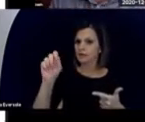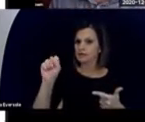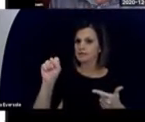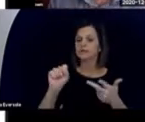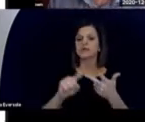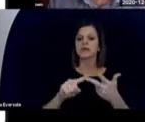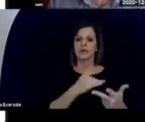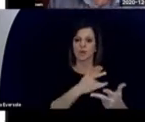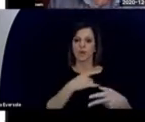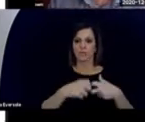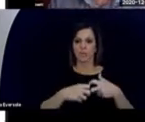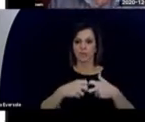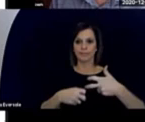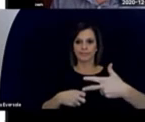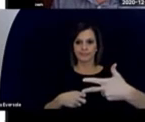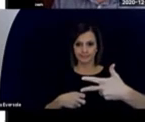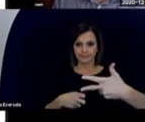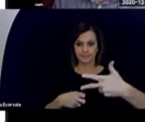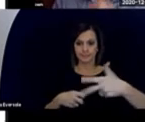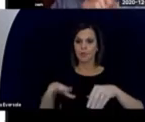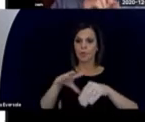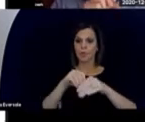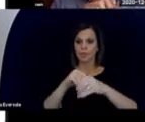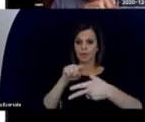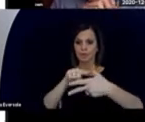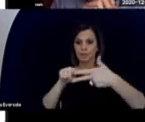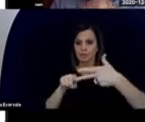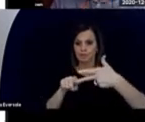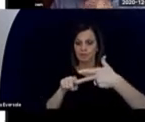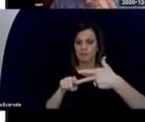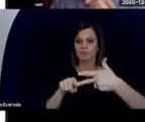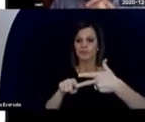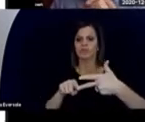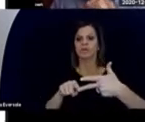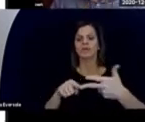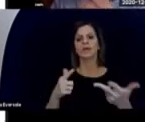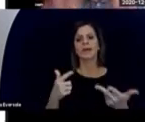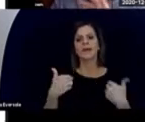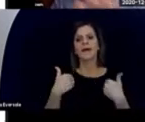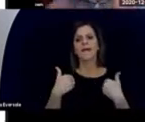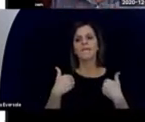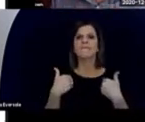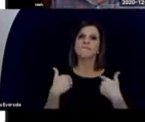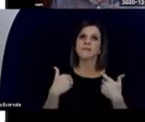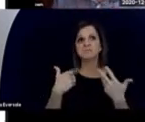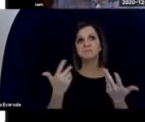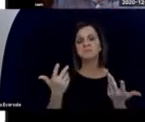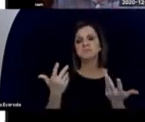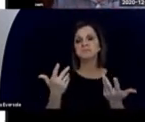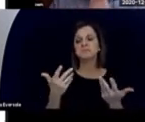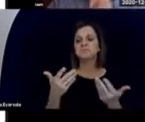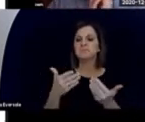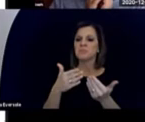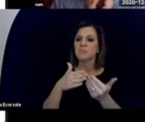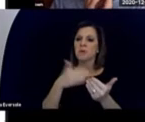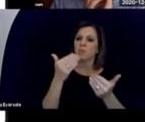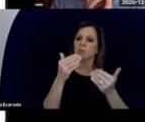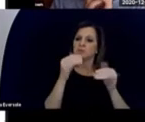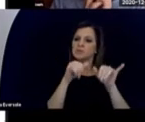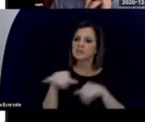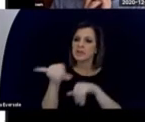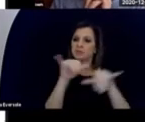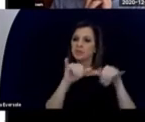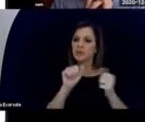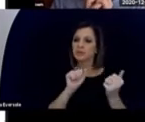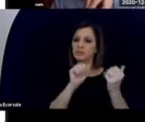and heart problems. And within those three things, there were